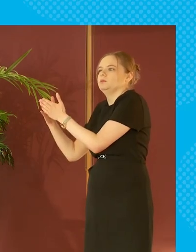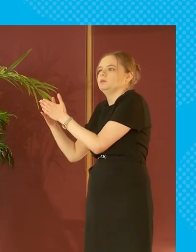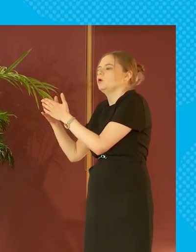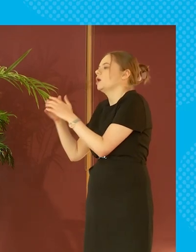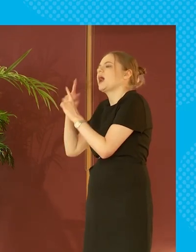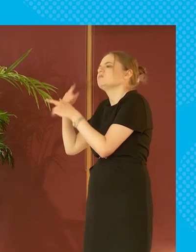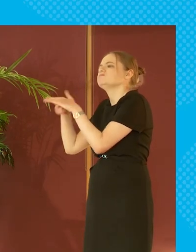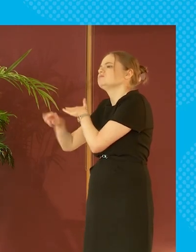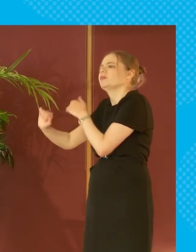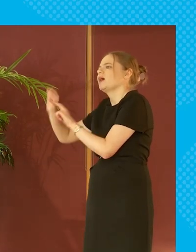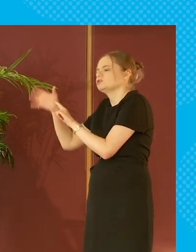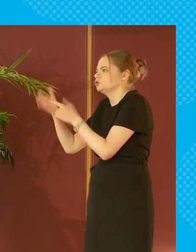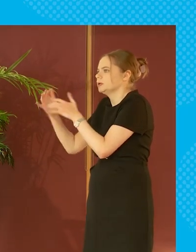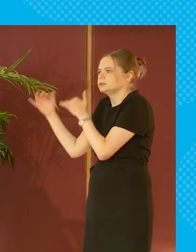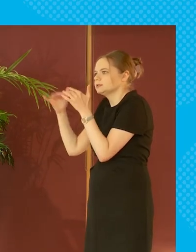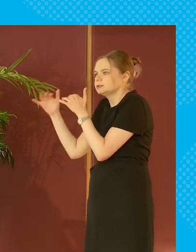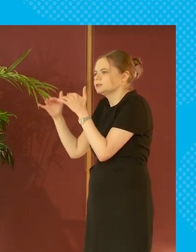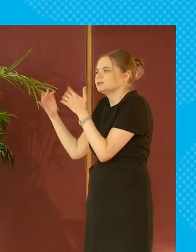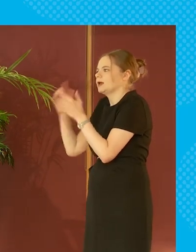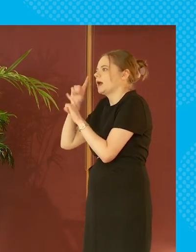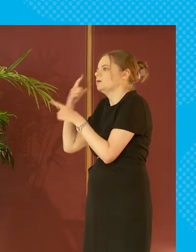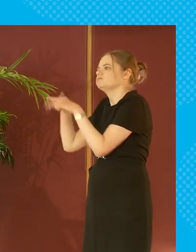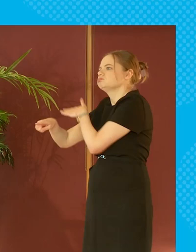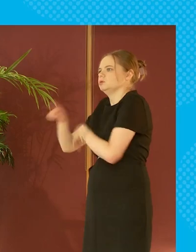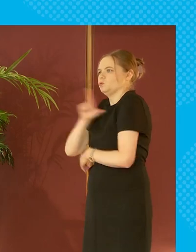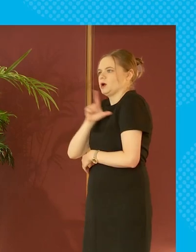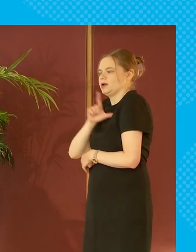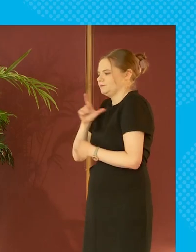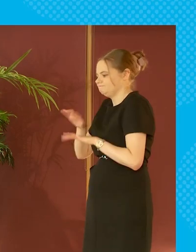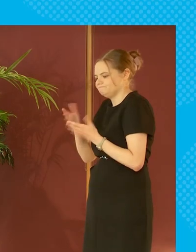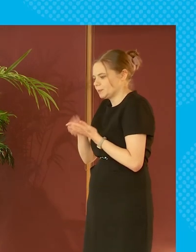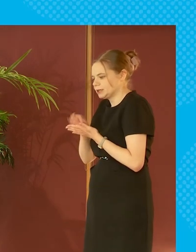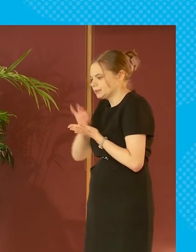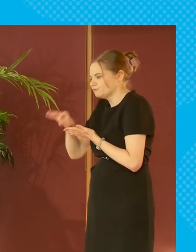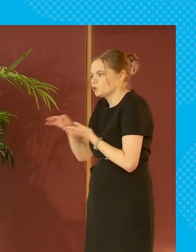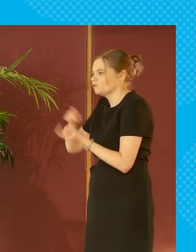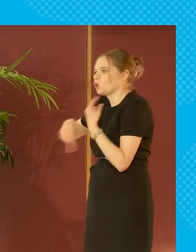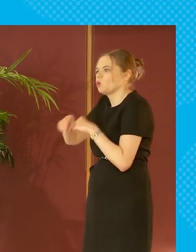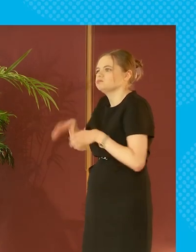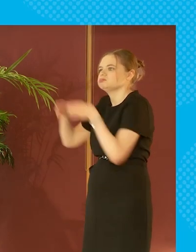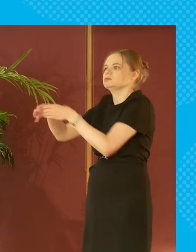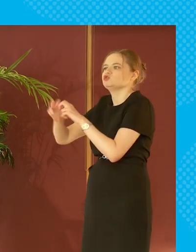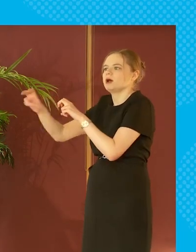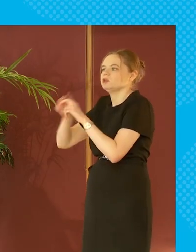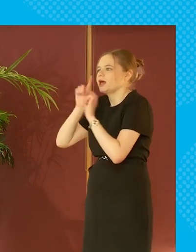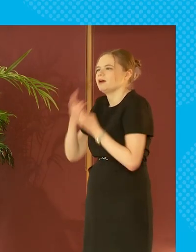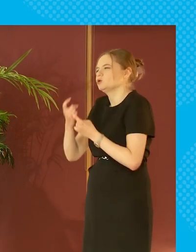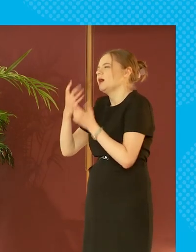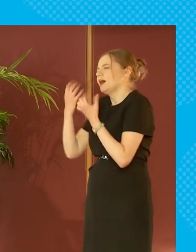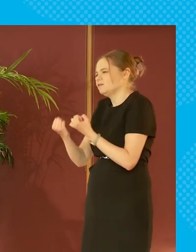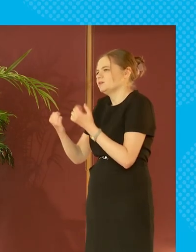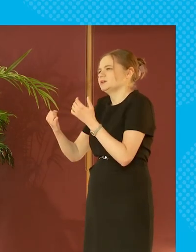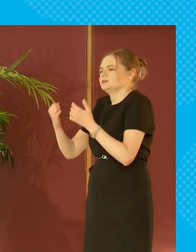or wasn't able to flee the country where the conflict is because they simply couldn't afford for everyone to travel together so there's a whole series and